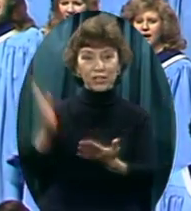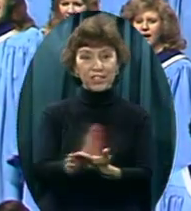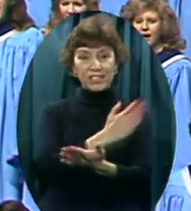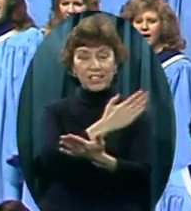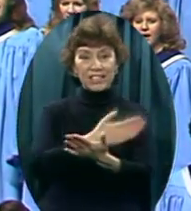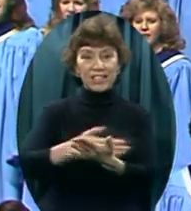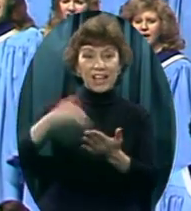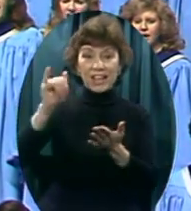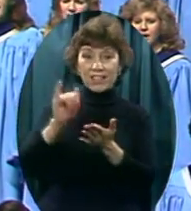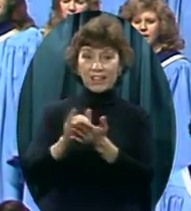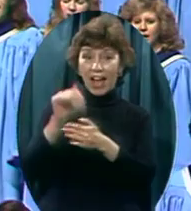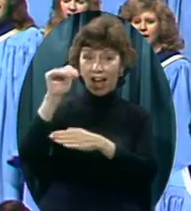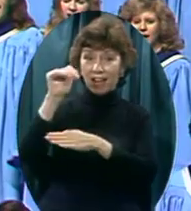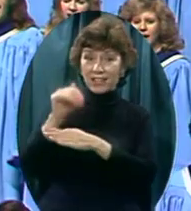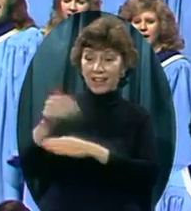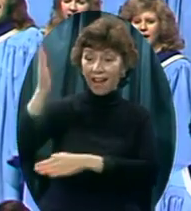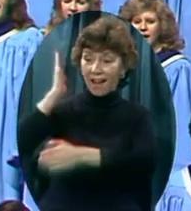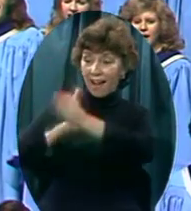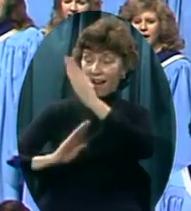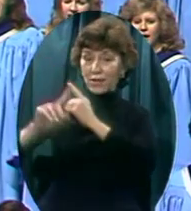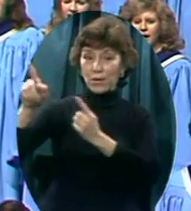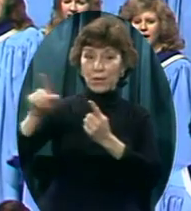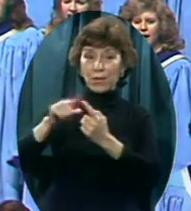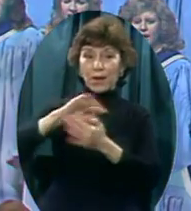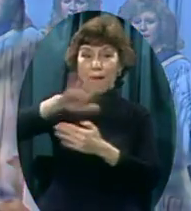of heaven rang.